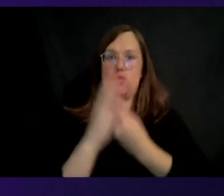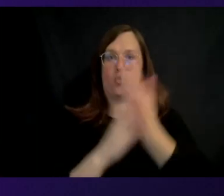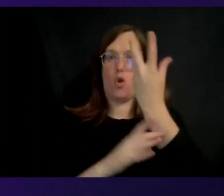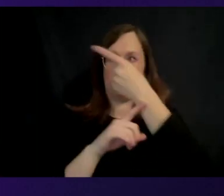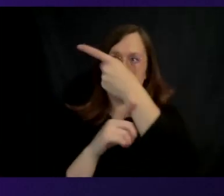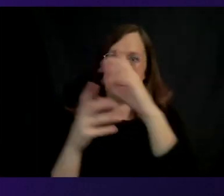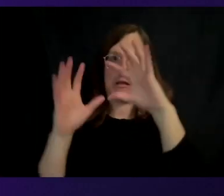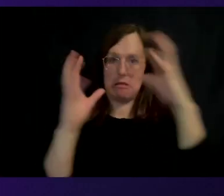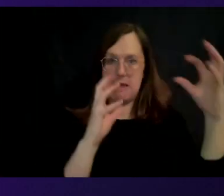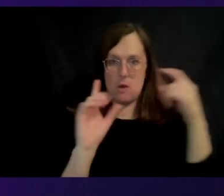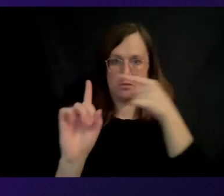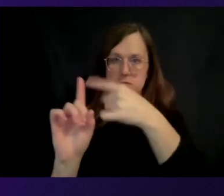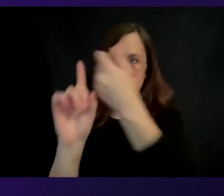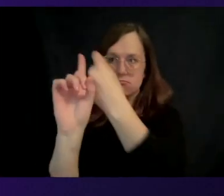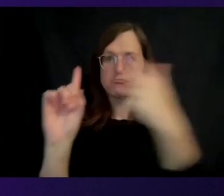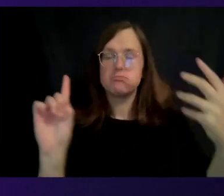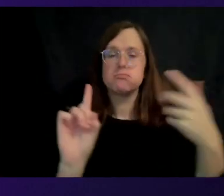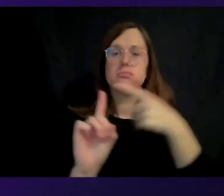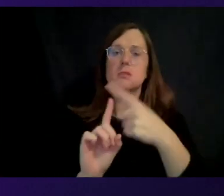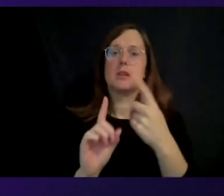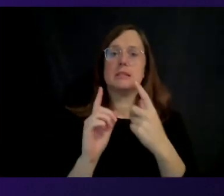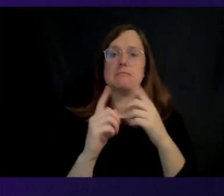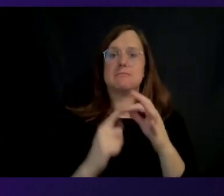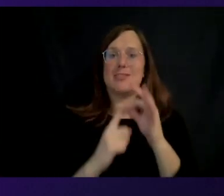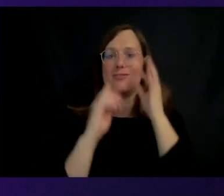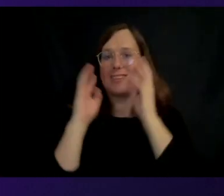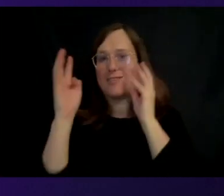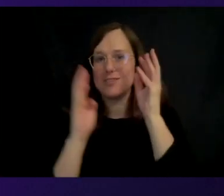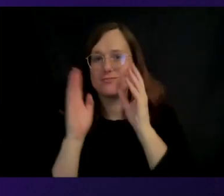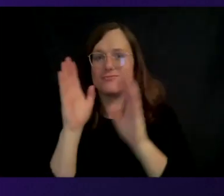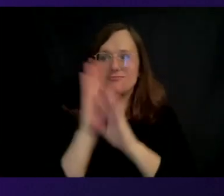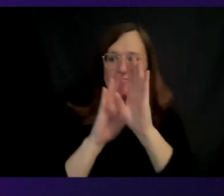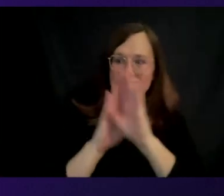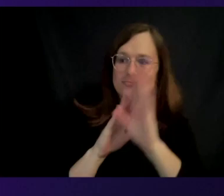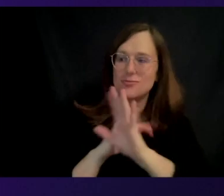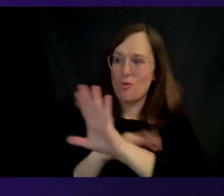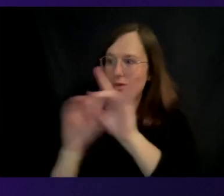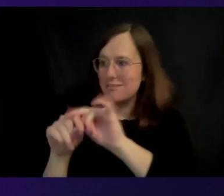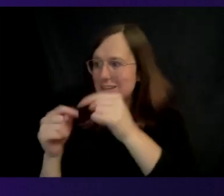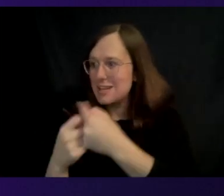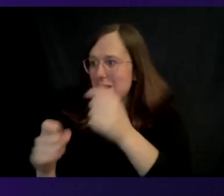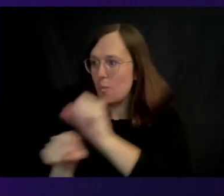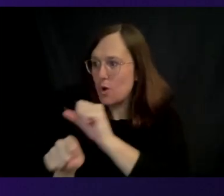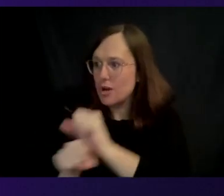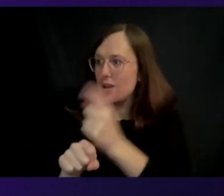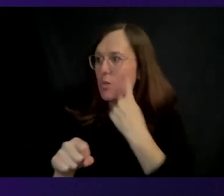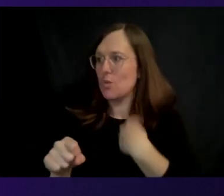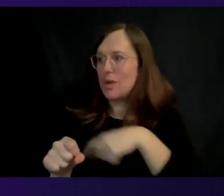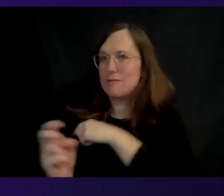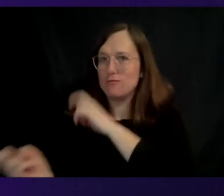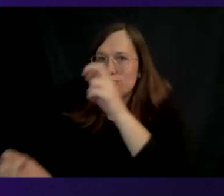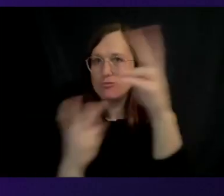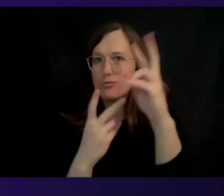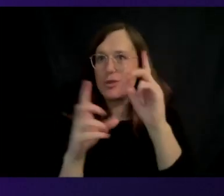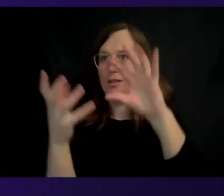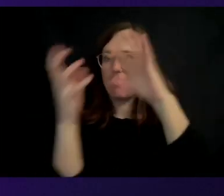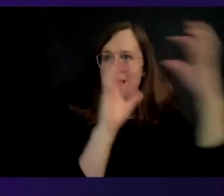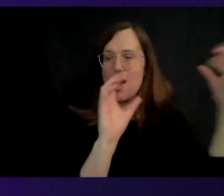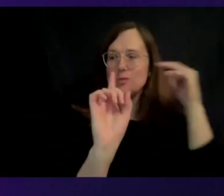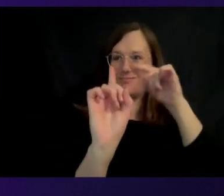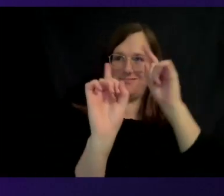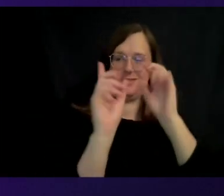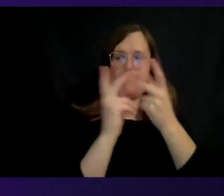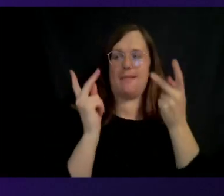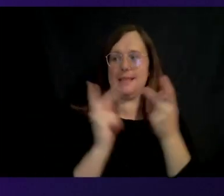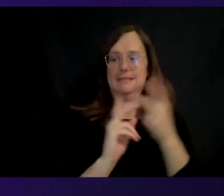innovation, especially the hardware innovation you and I and the team are working on that we're bringing to the cloud. The cloud is the place where you can have